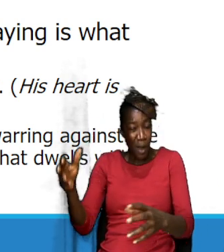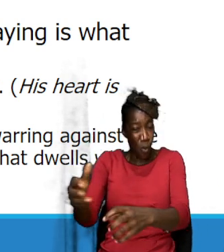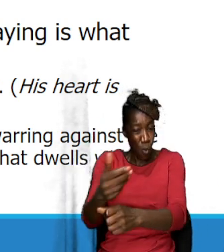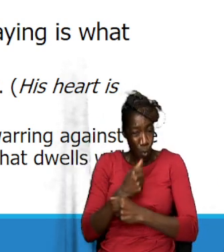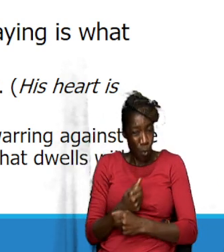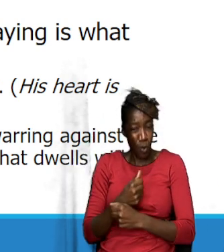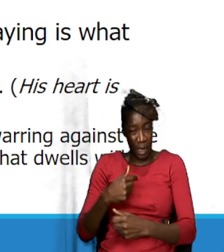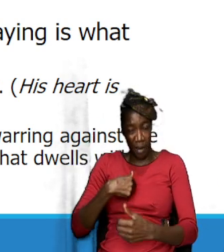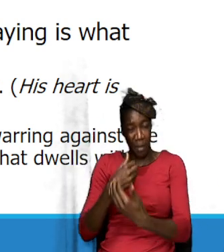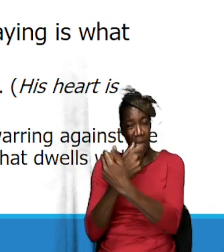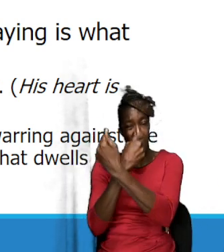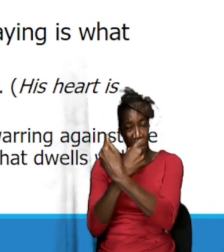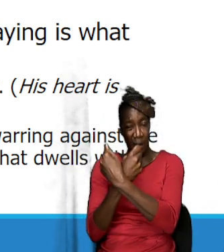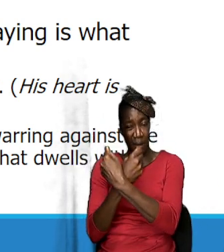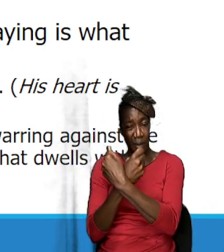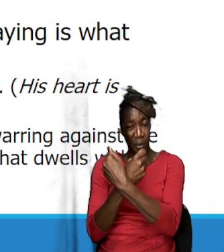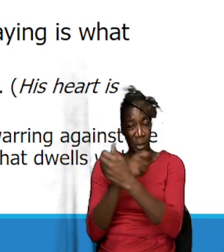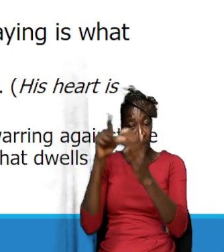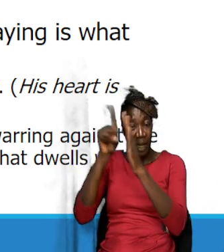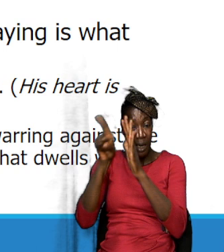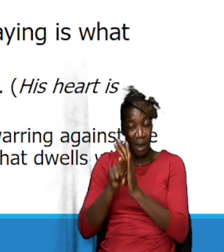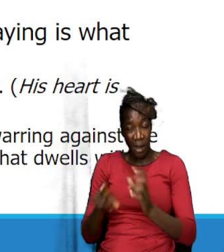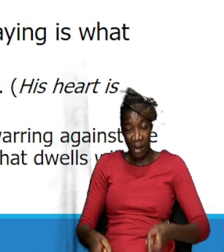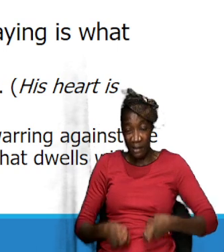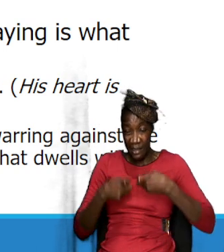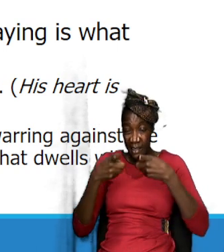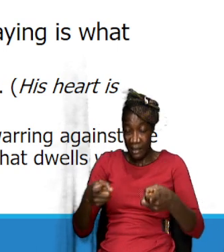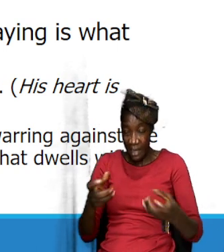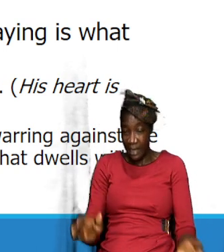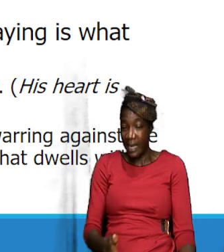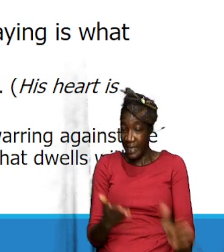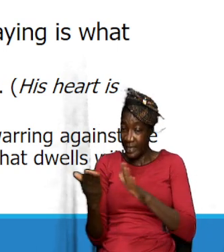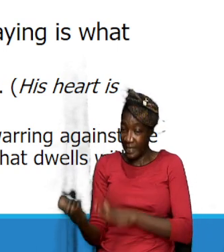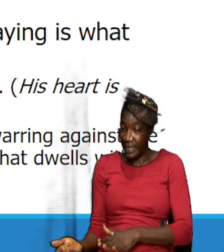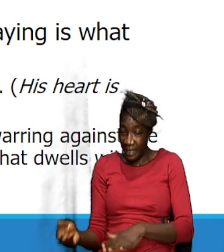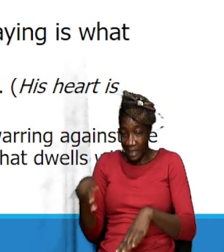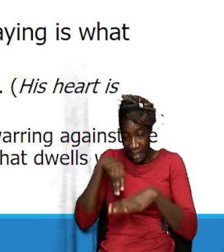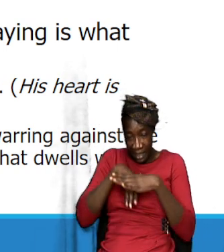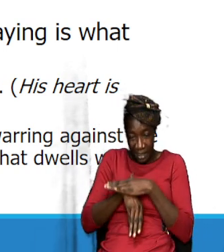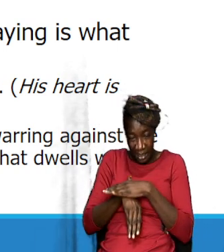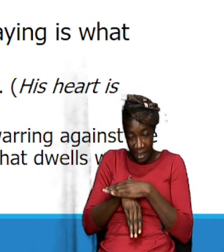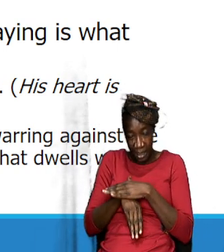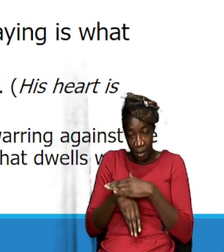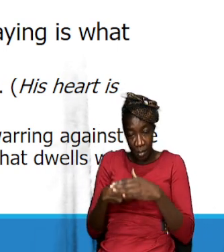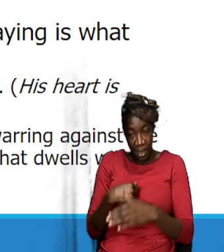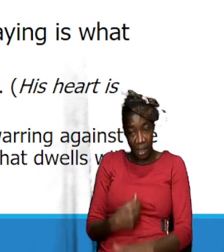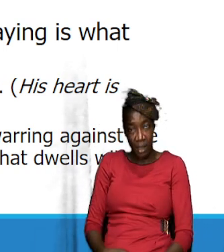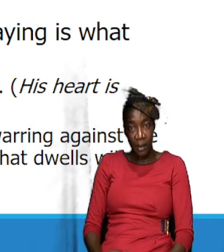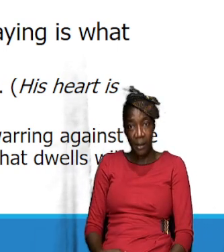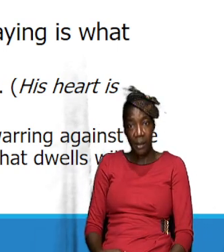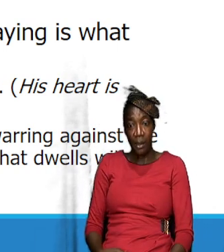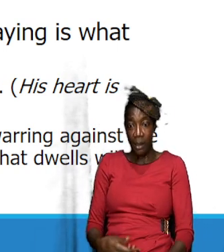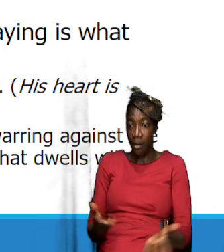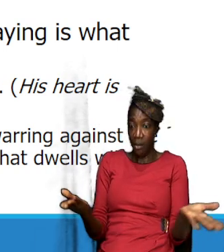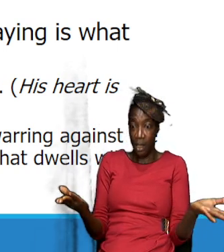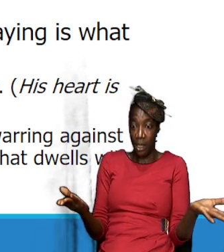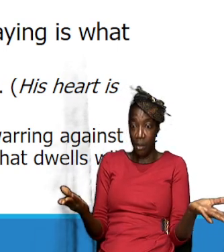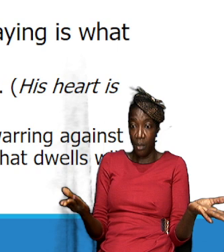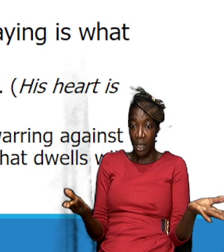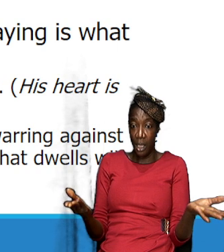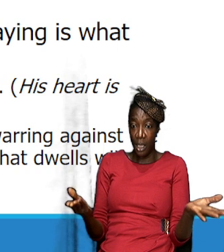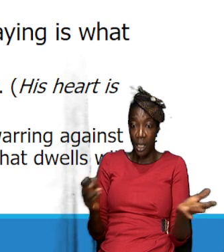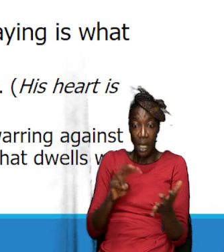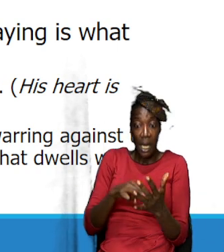captivity of the law of sin and death within me what is he saying the flesh is weak